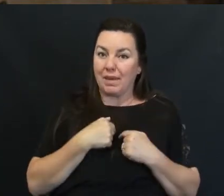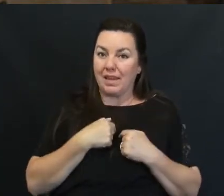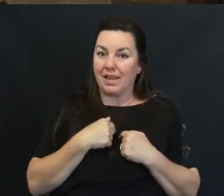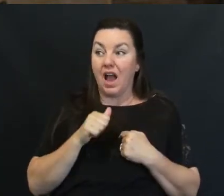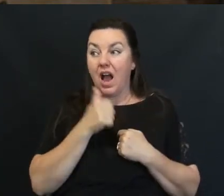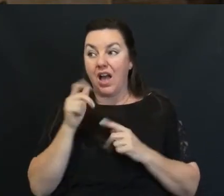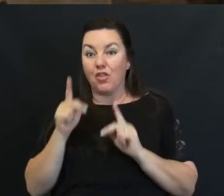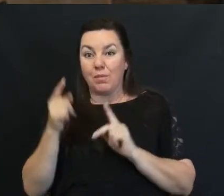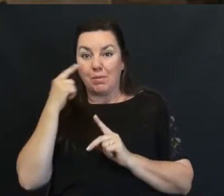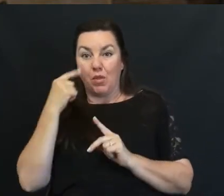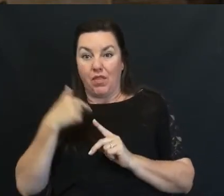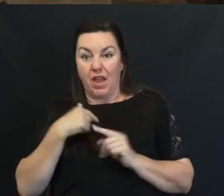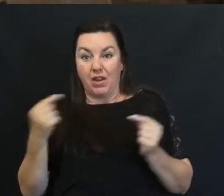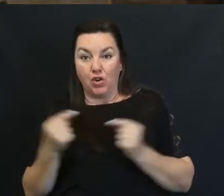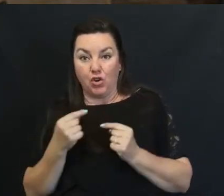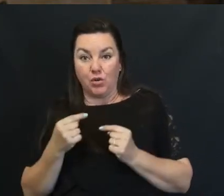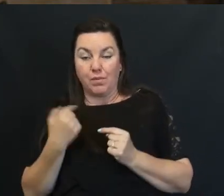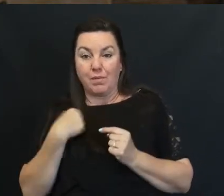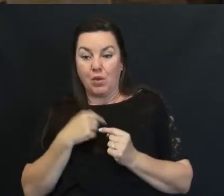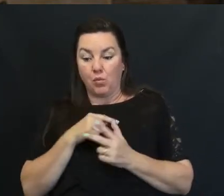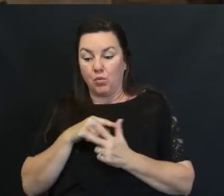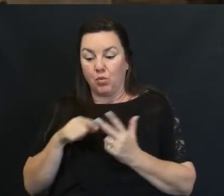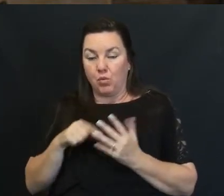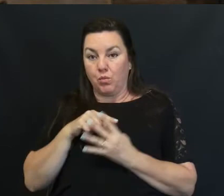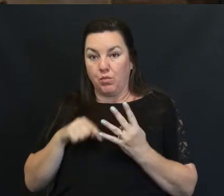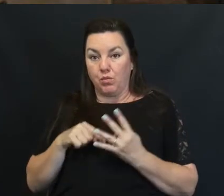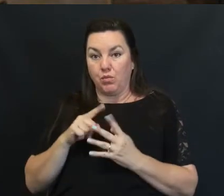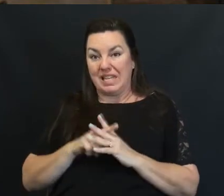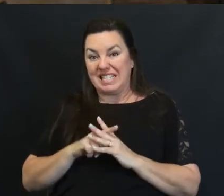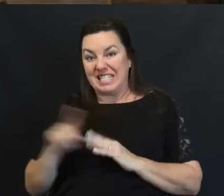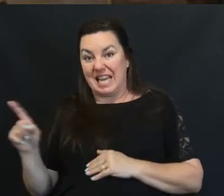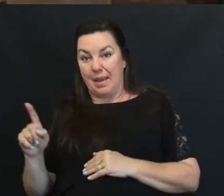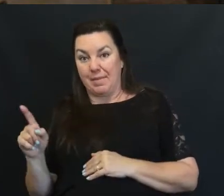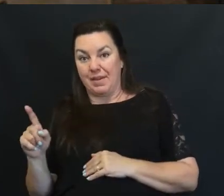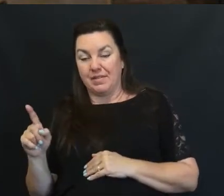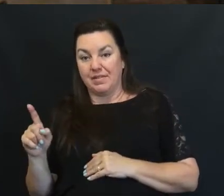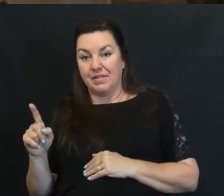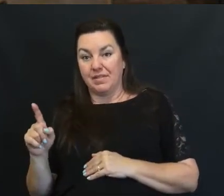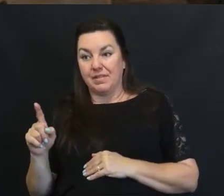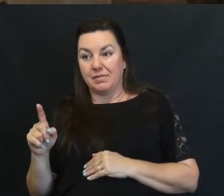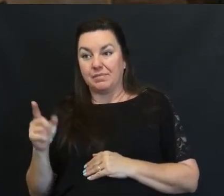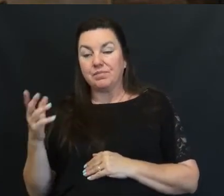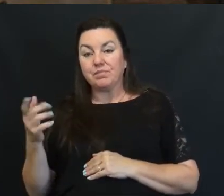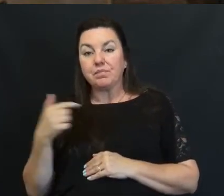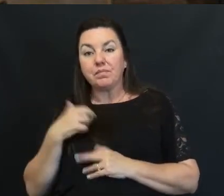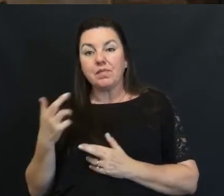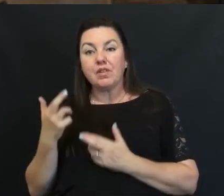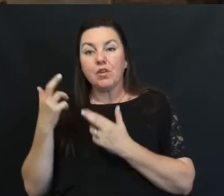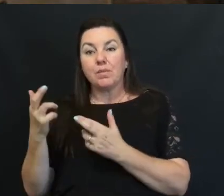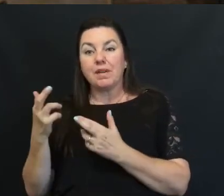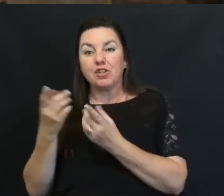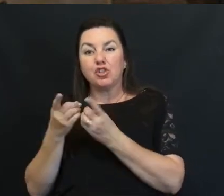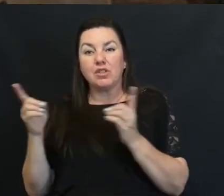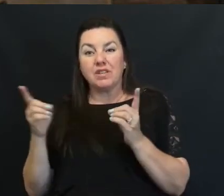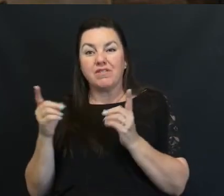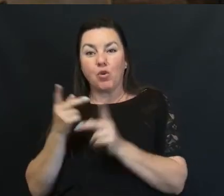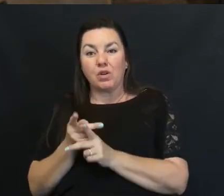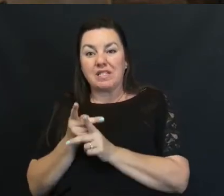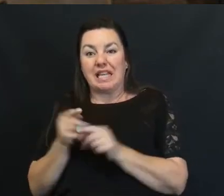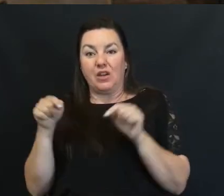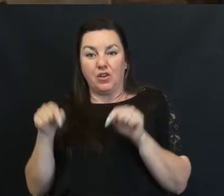people Did too We escaped I was Recommended To go to Divorce care here